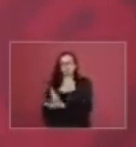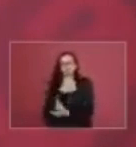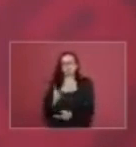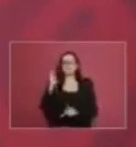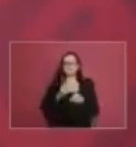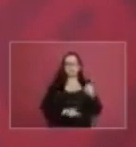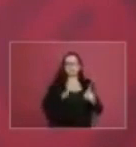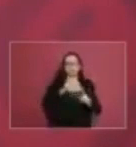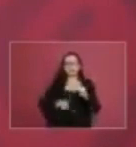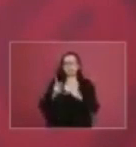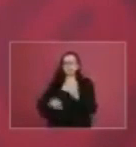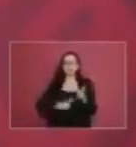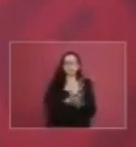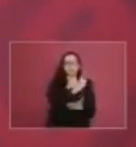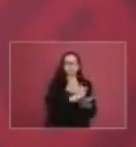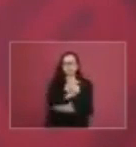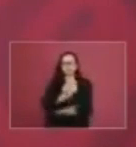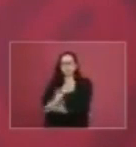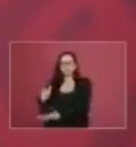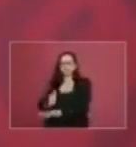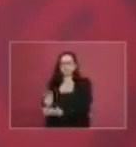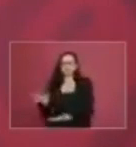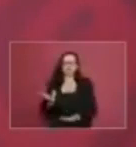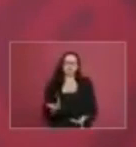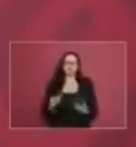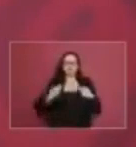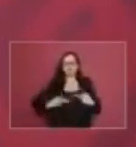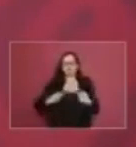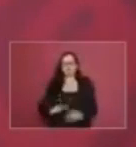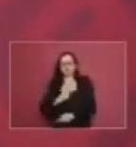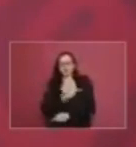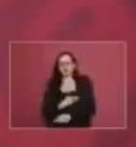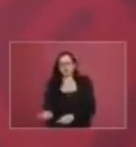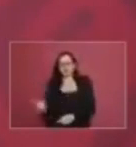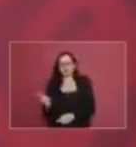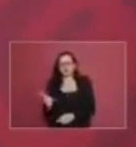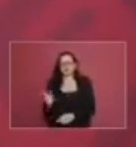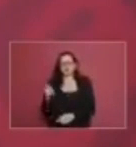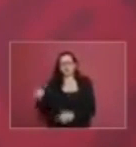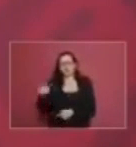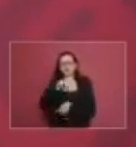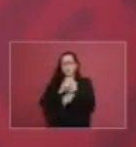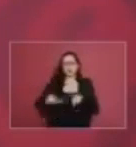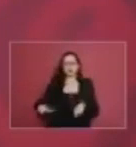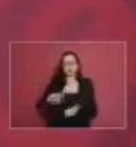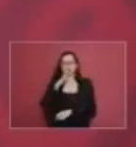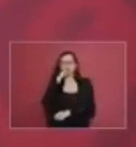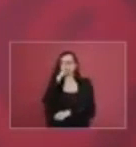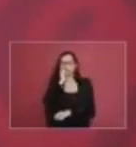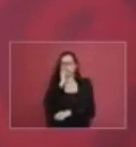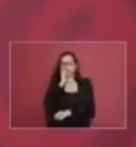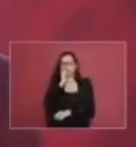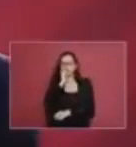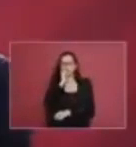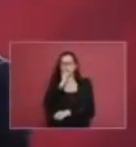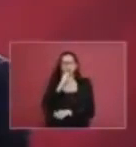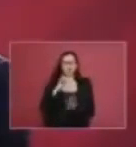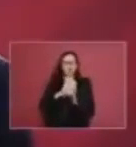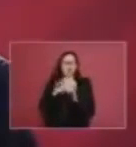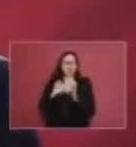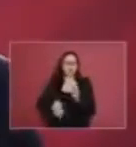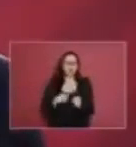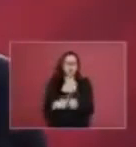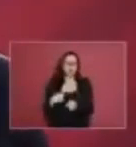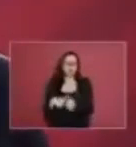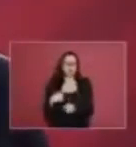system um like like if a person uh or